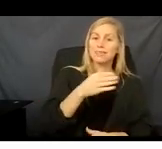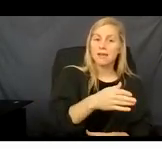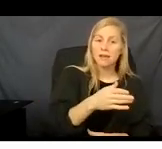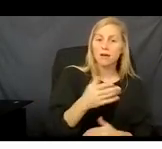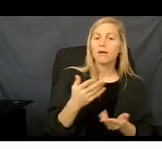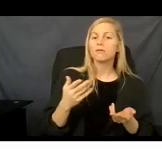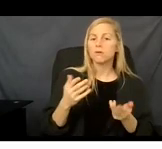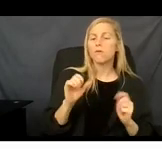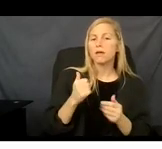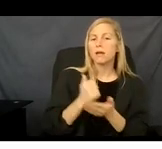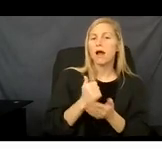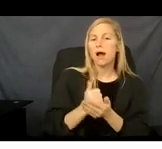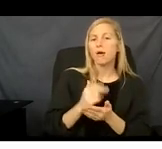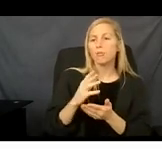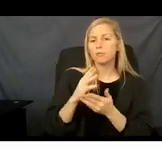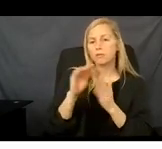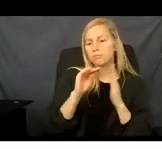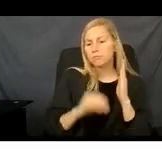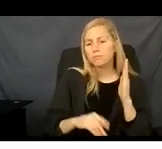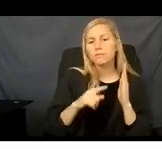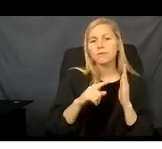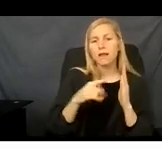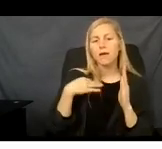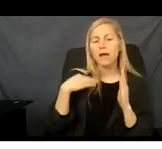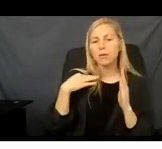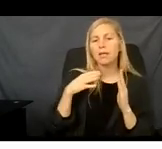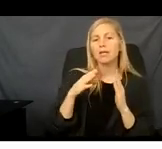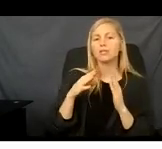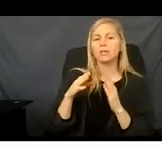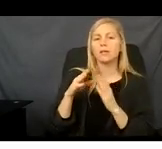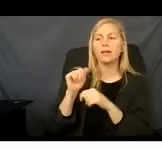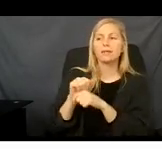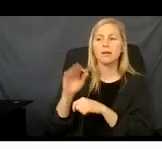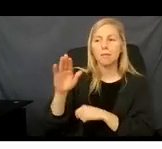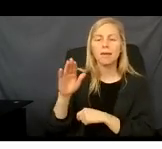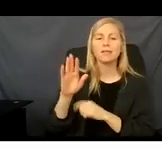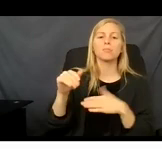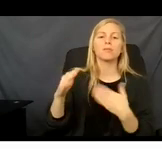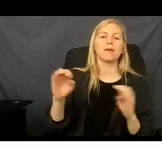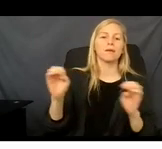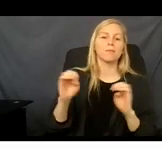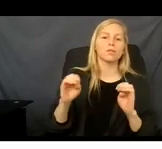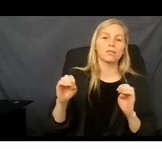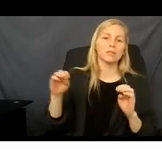to give this person emergency Medicaid coverage for treatment of that emergency